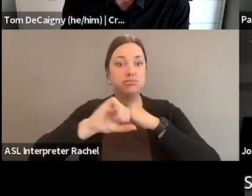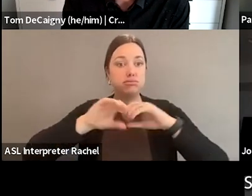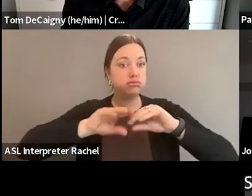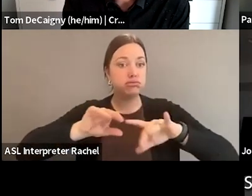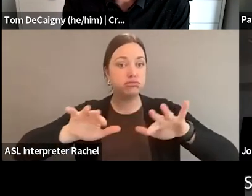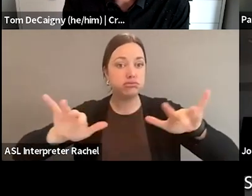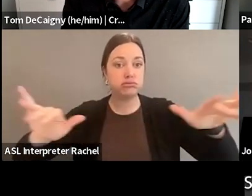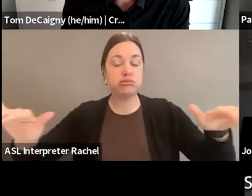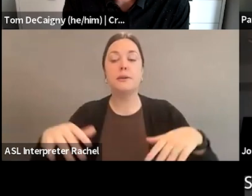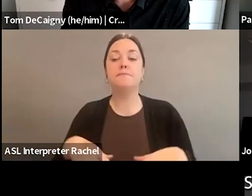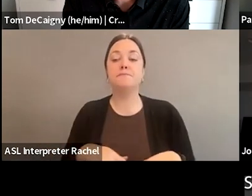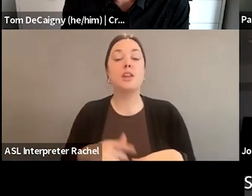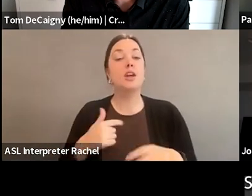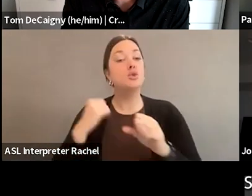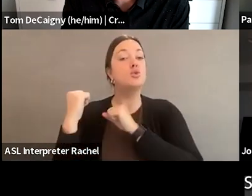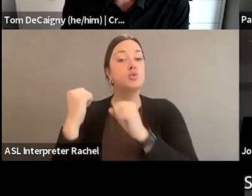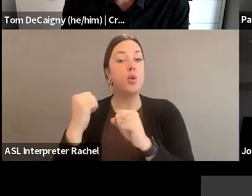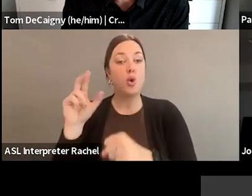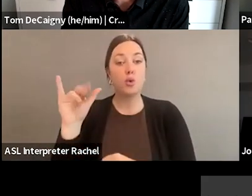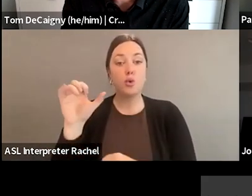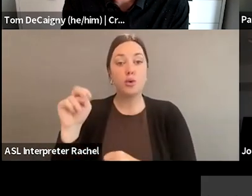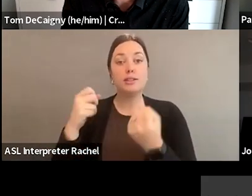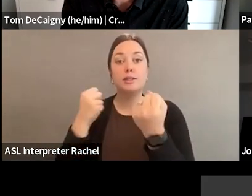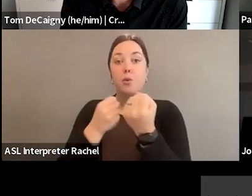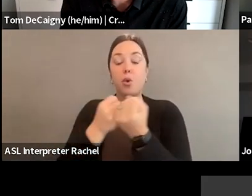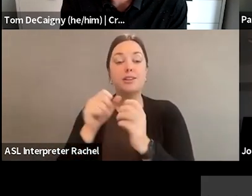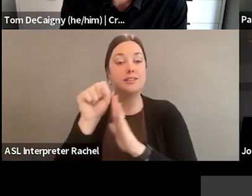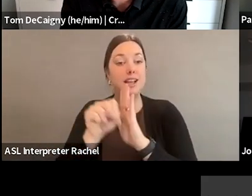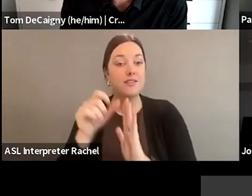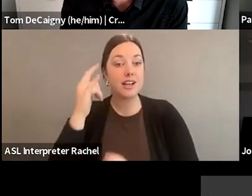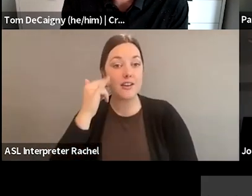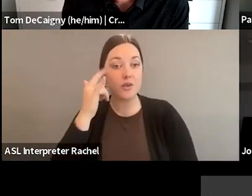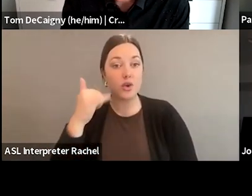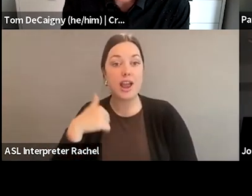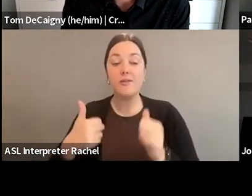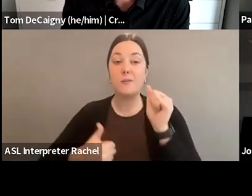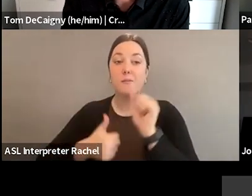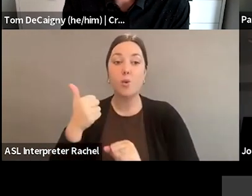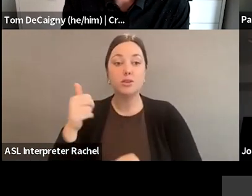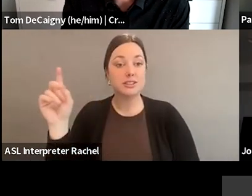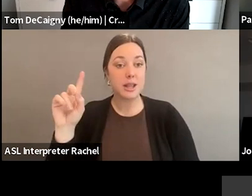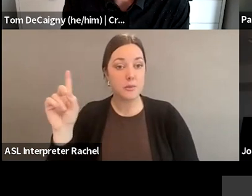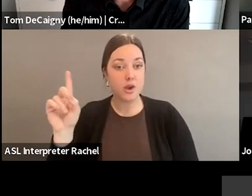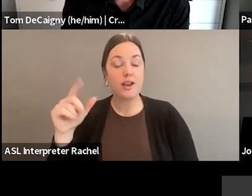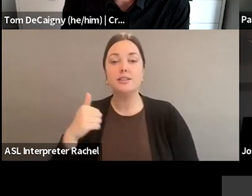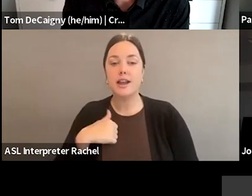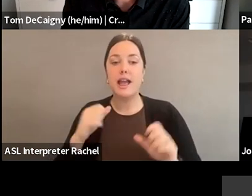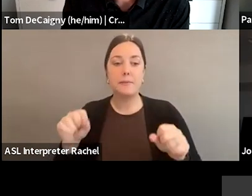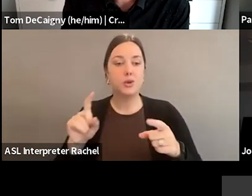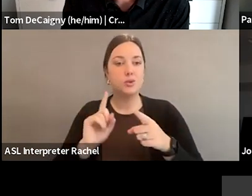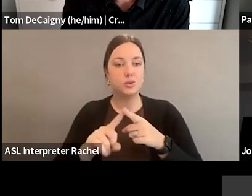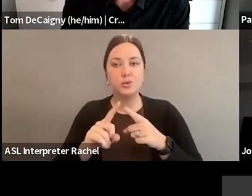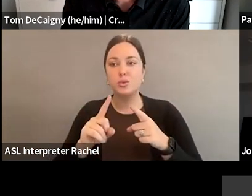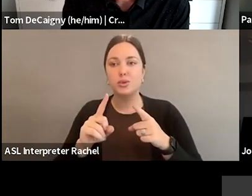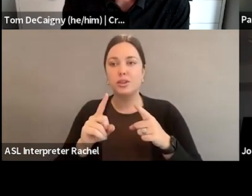I think the strong union support in California, which is a state that has a supermajority of Democrats, was able to knock out any kind of